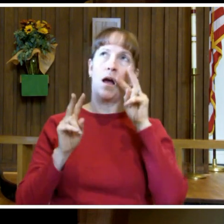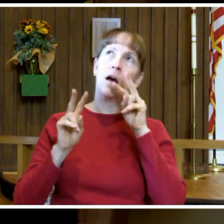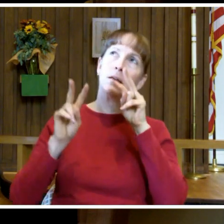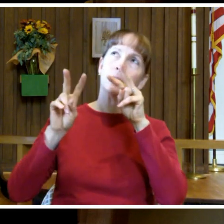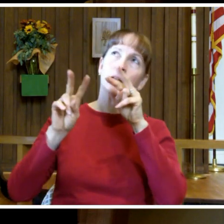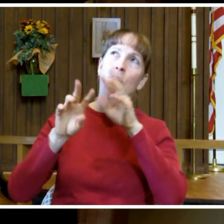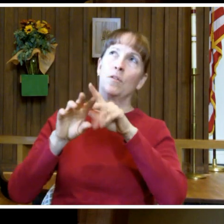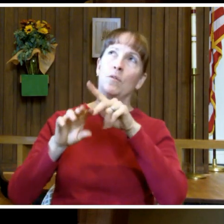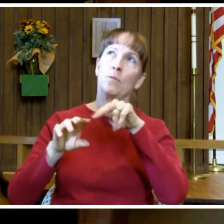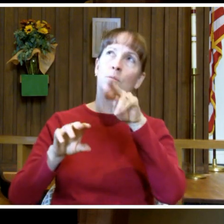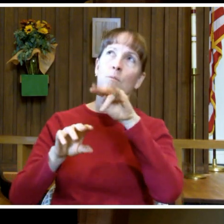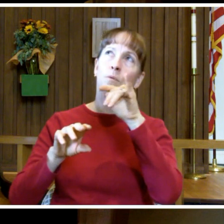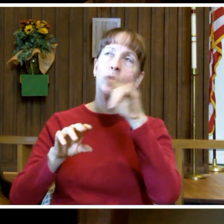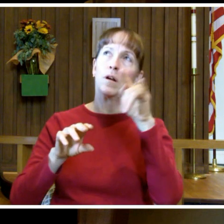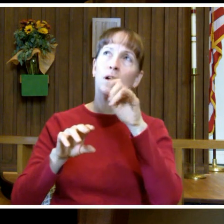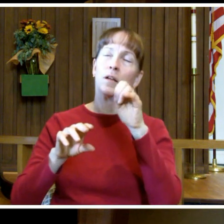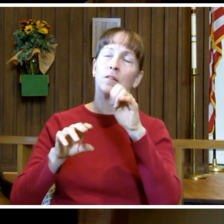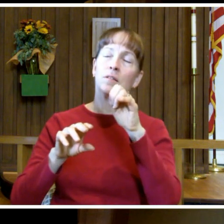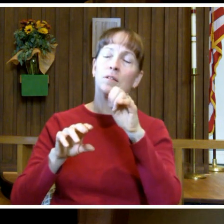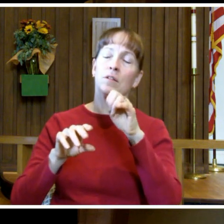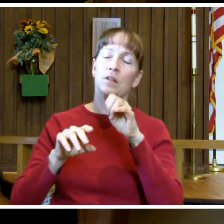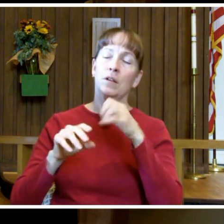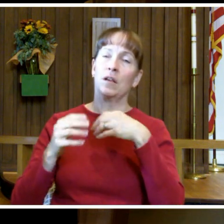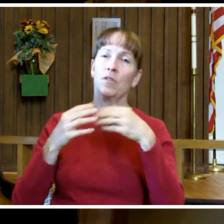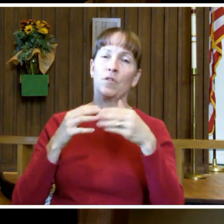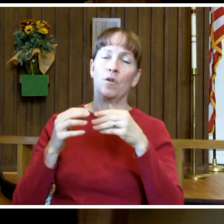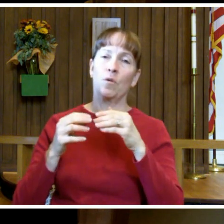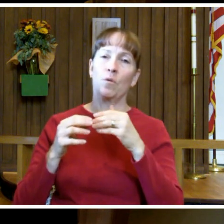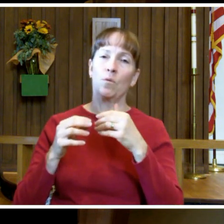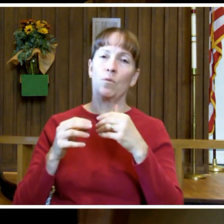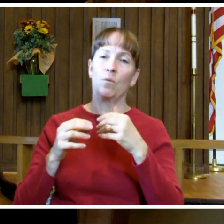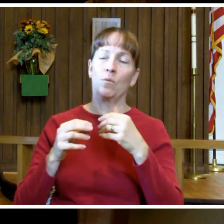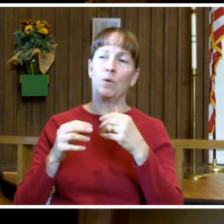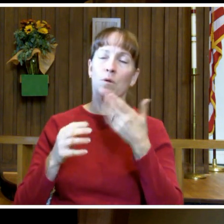the prize even in the lowest valleys,